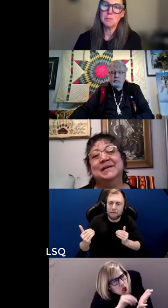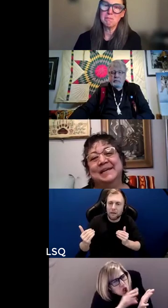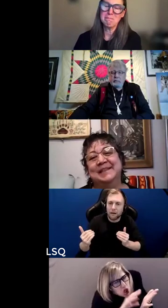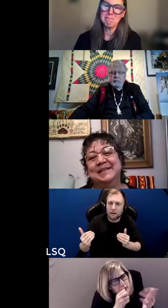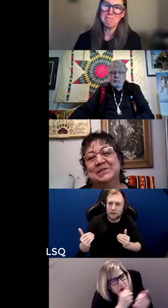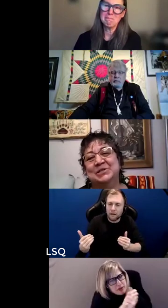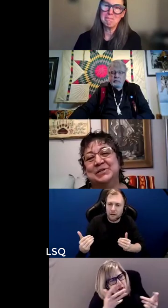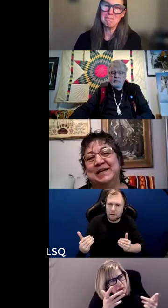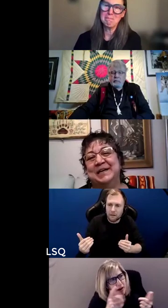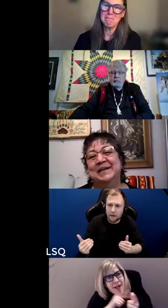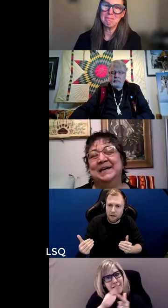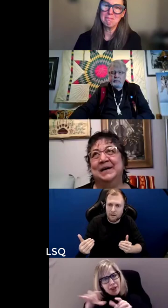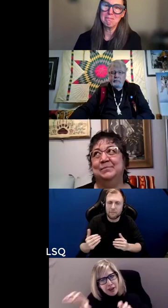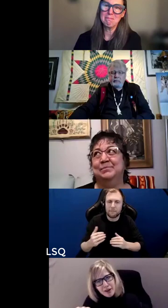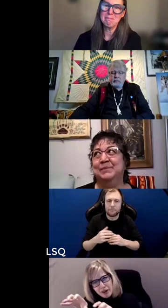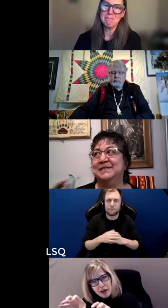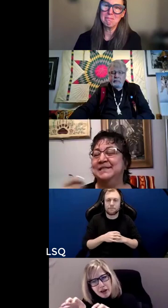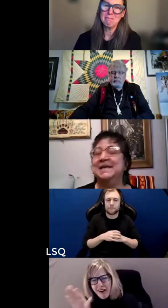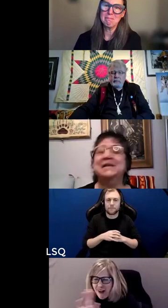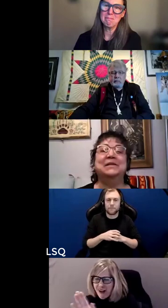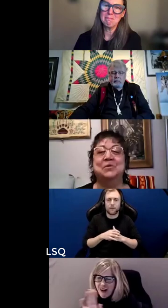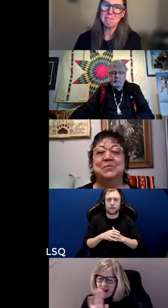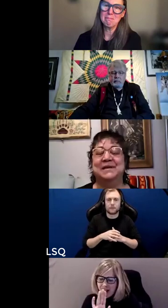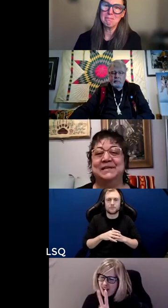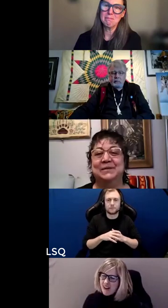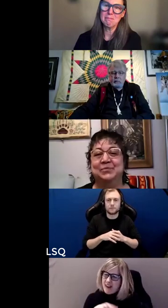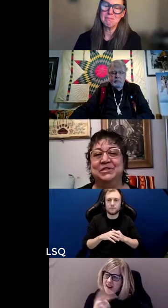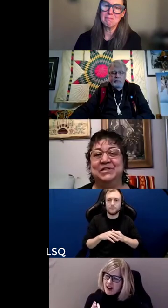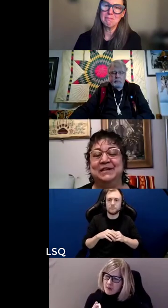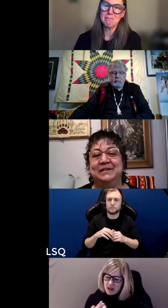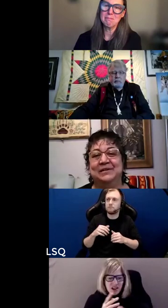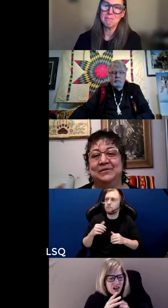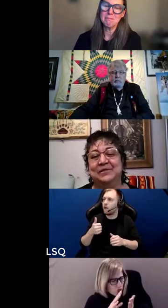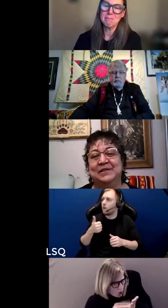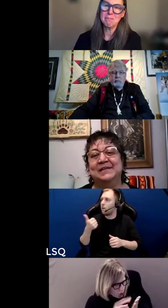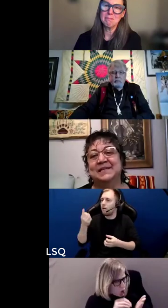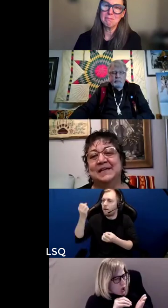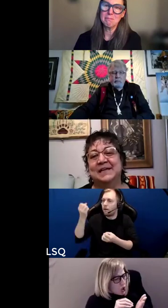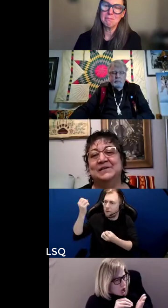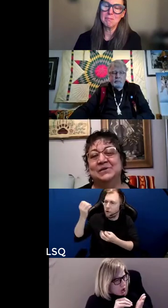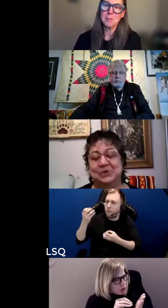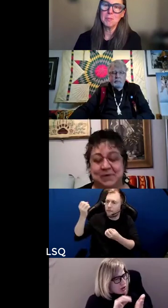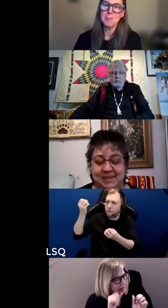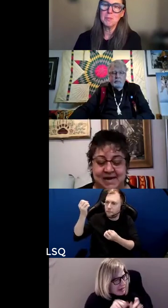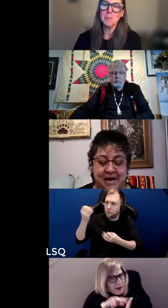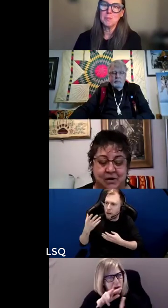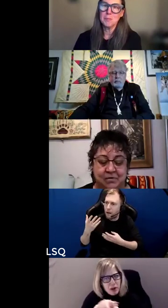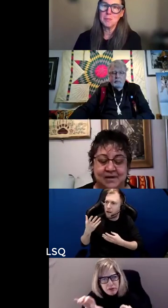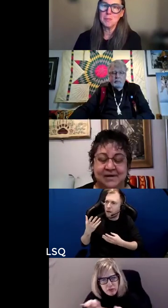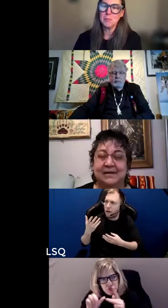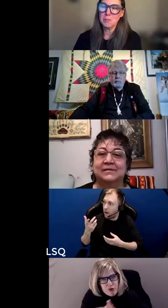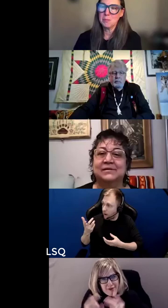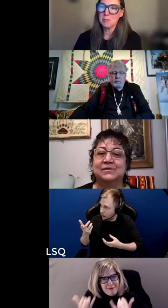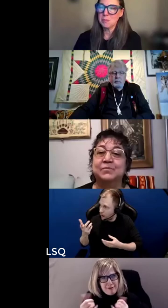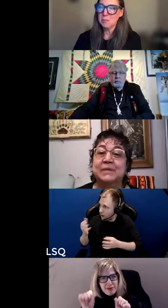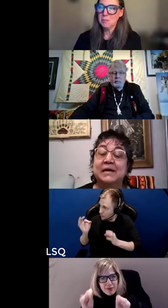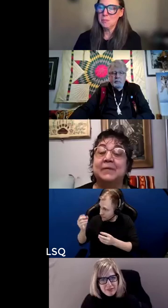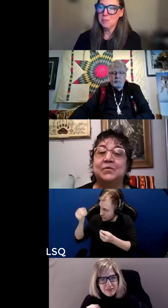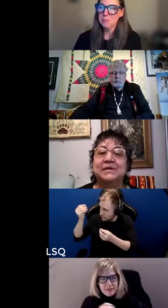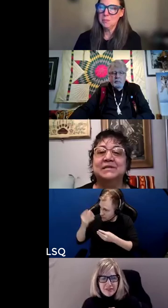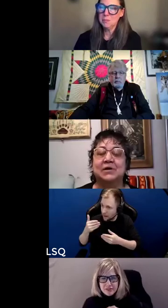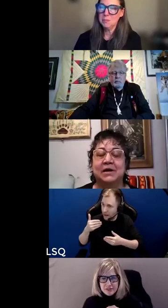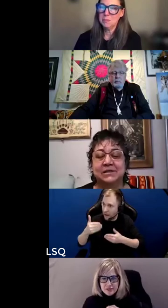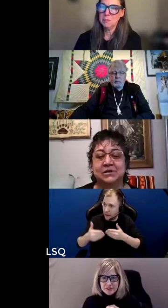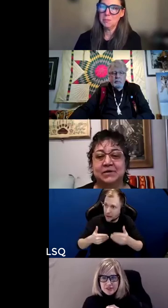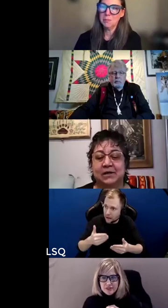to begin this journey um but to stay in the moment and appreciate that there are things that i can do in the now and so for me